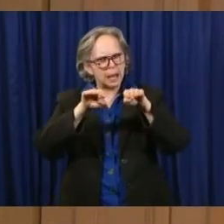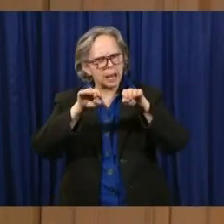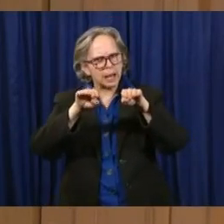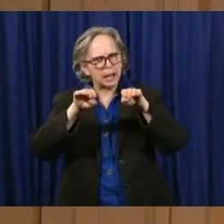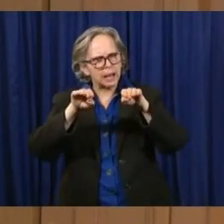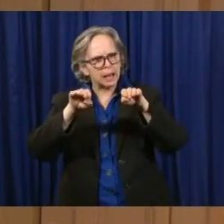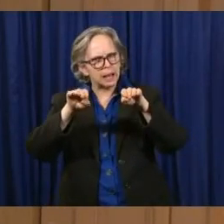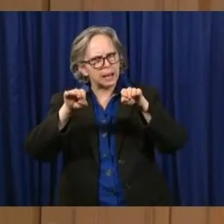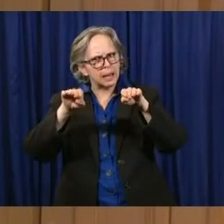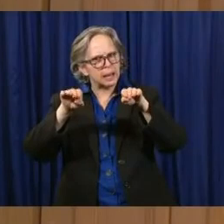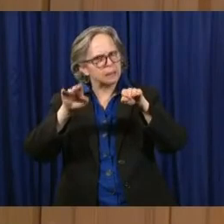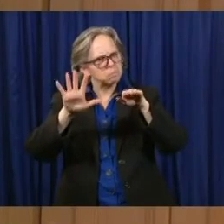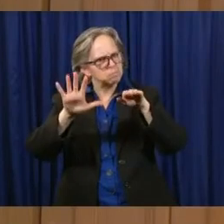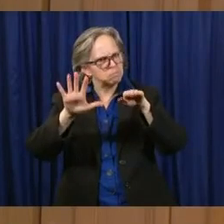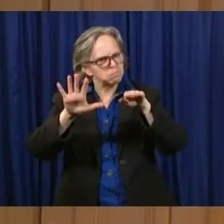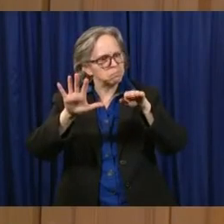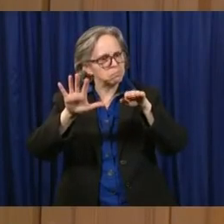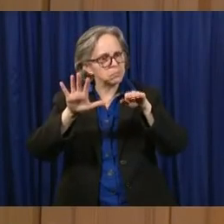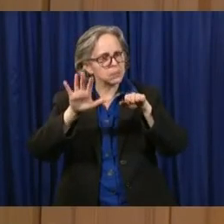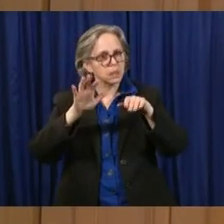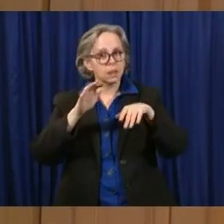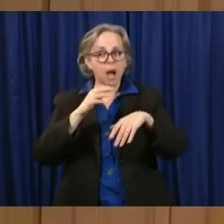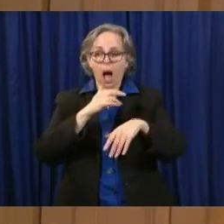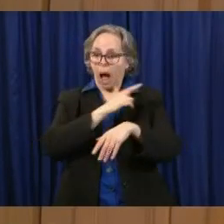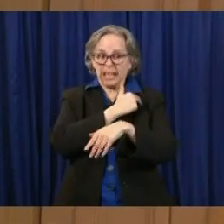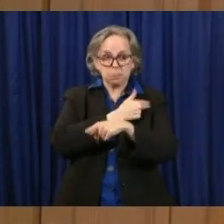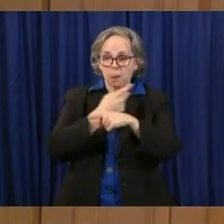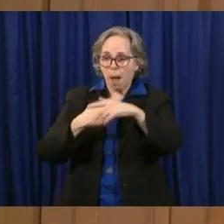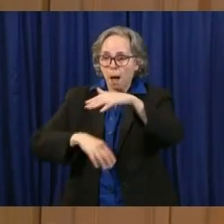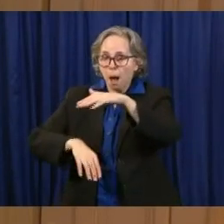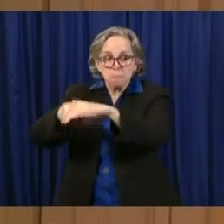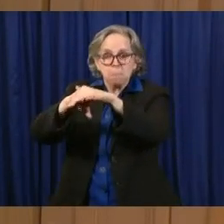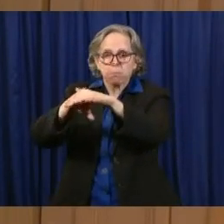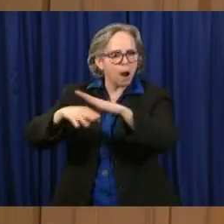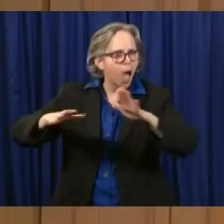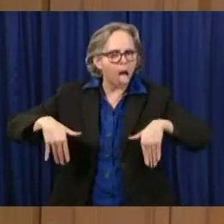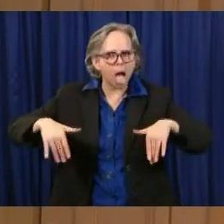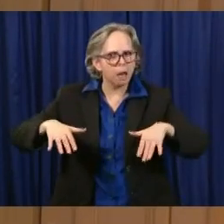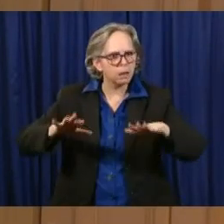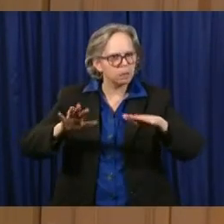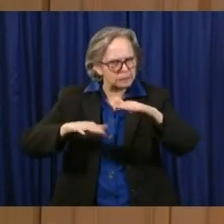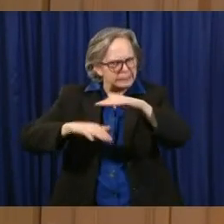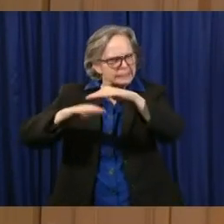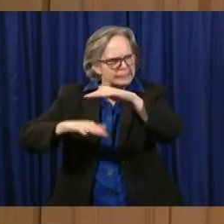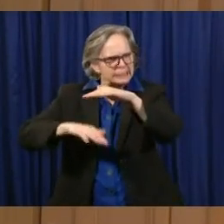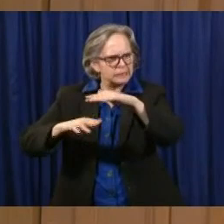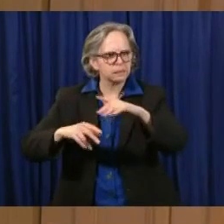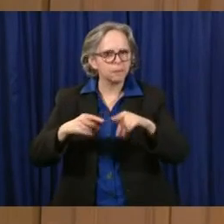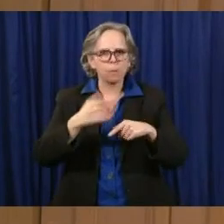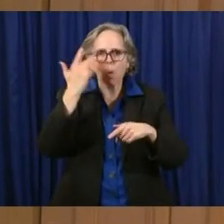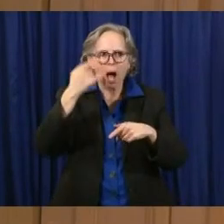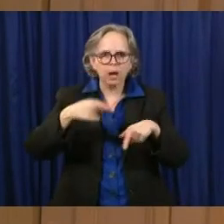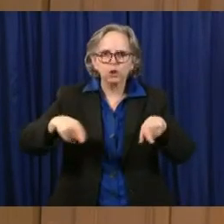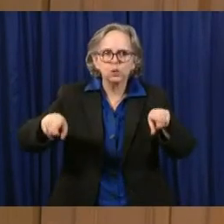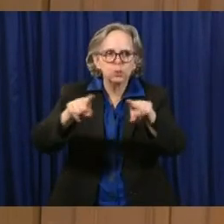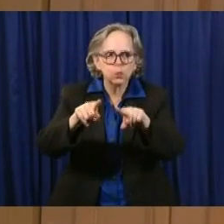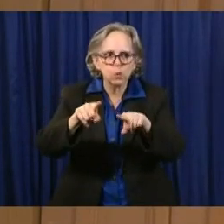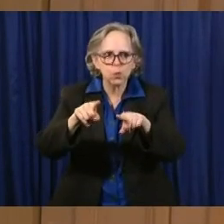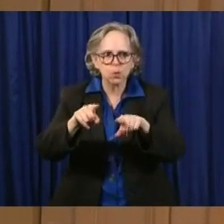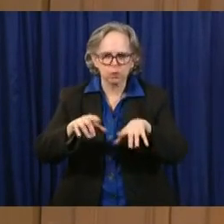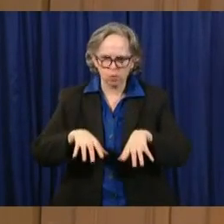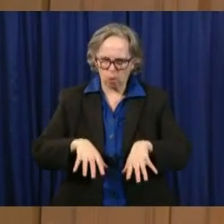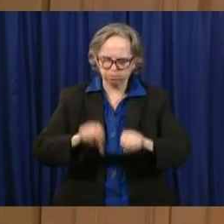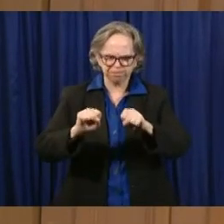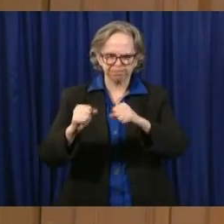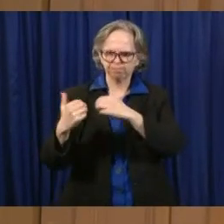overtaxing our hospitals, all in part, and all really in due part to you and the work you're doing and the